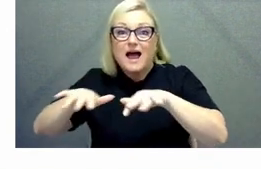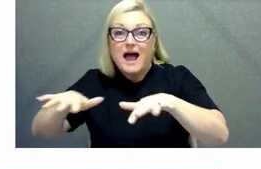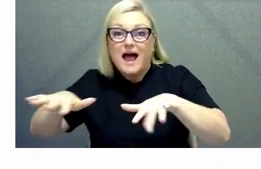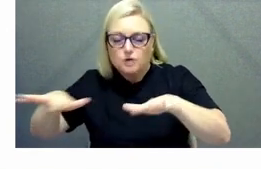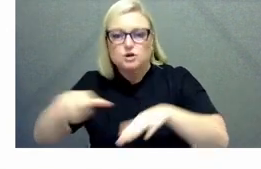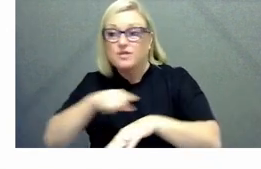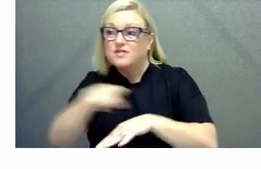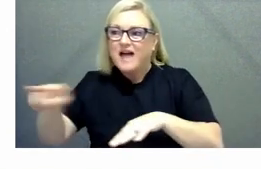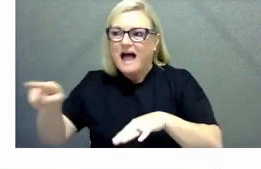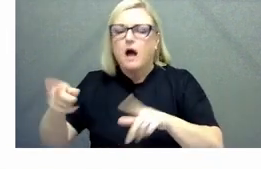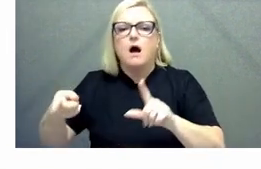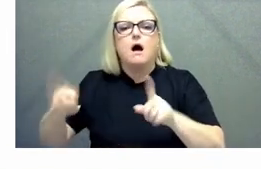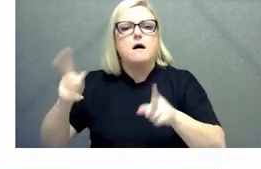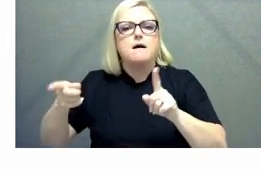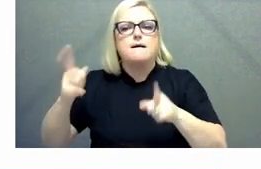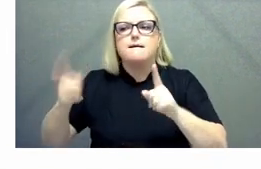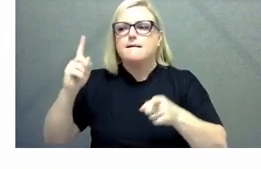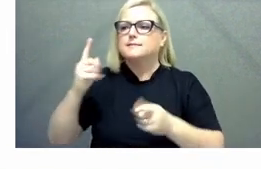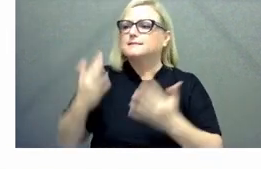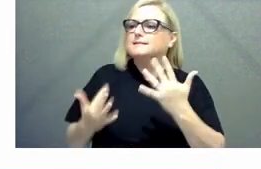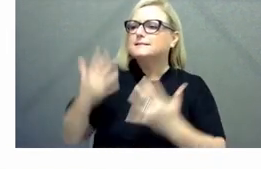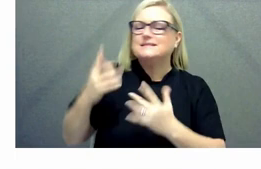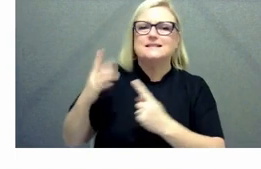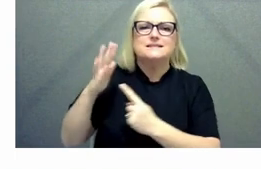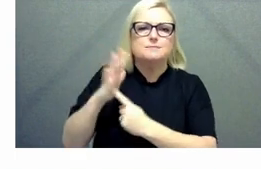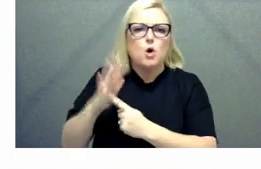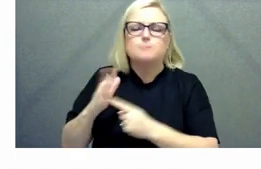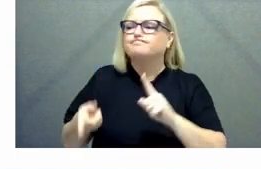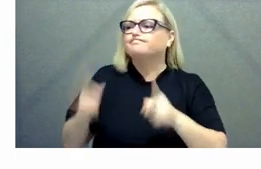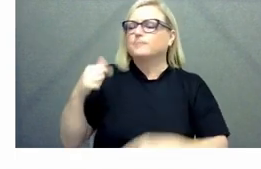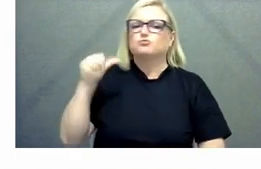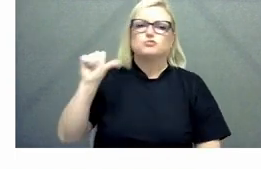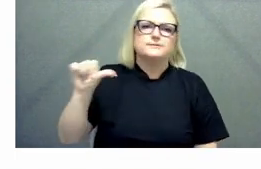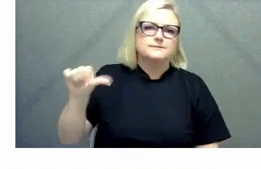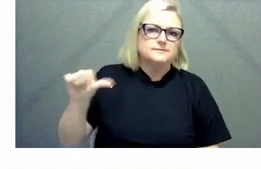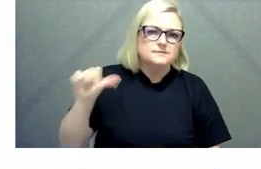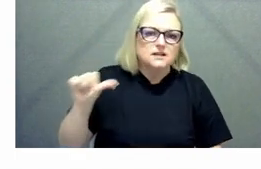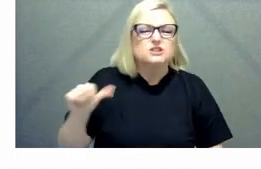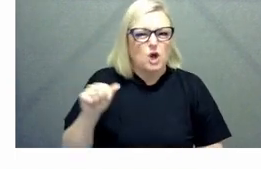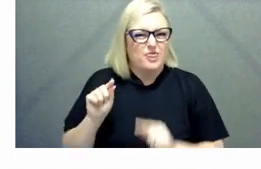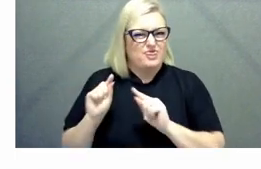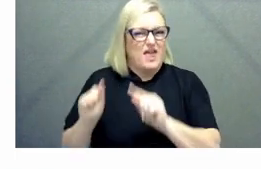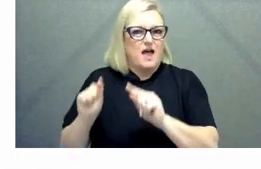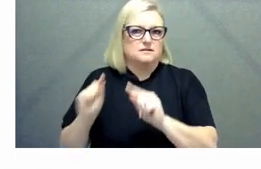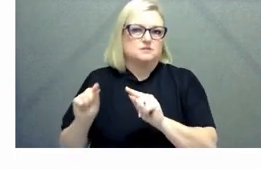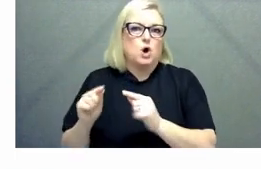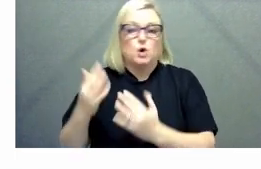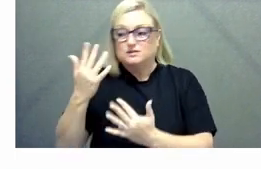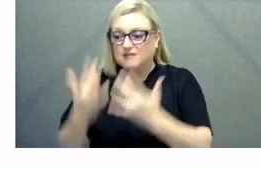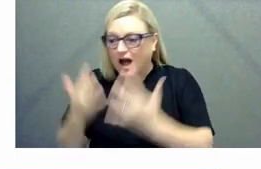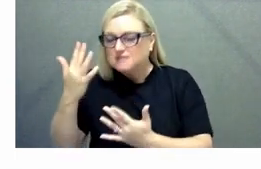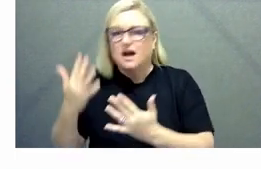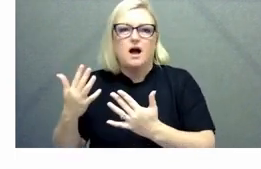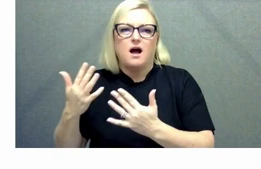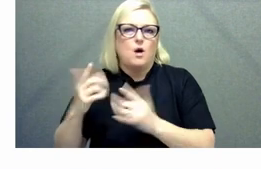the context within which we operate and and what does that mean for for data and statistics and the